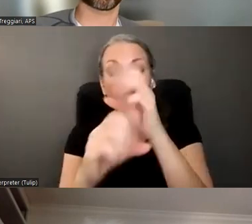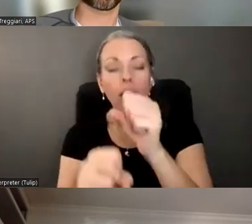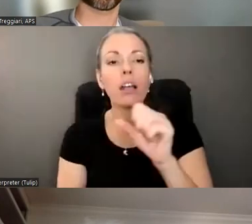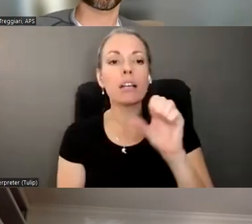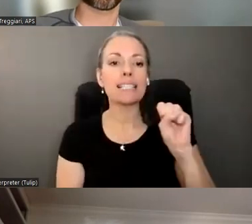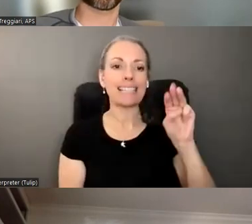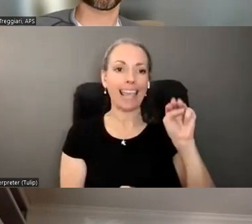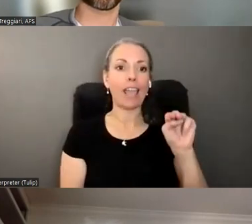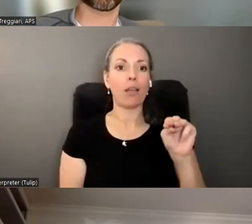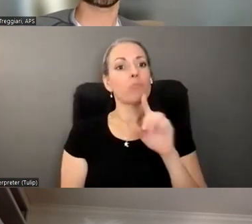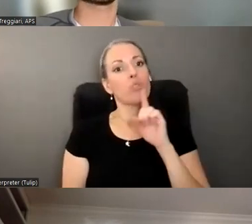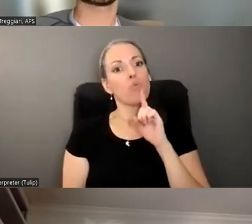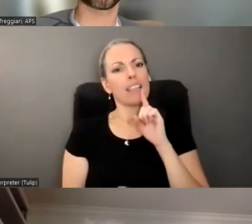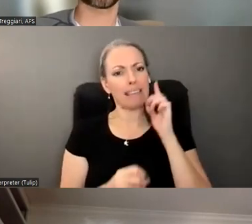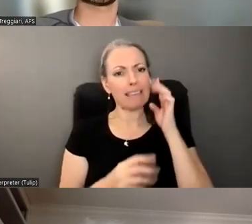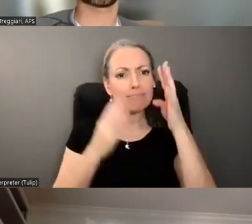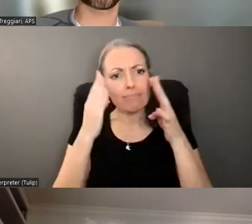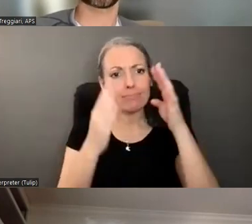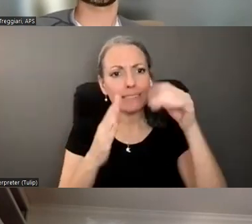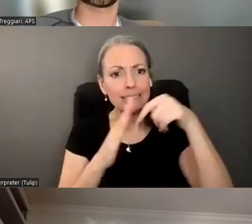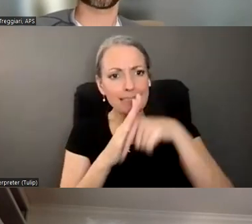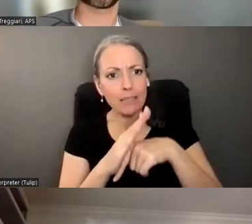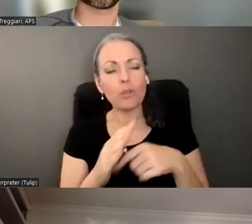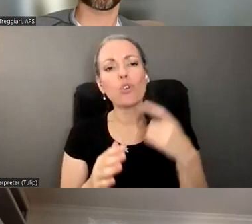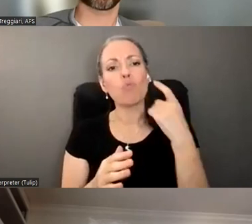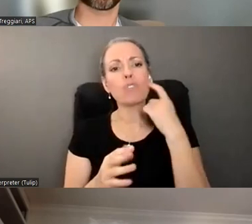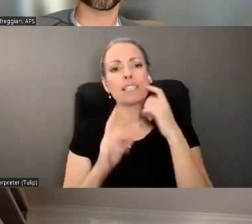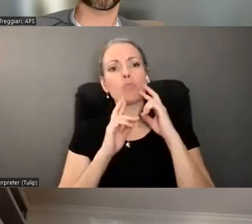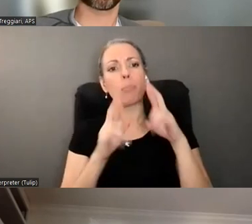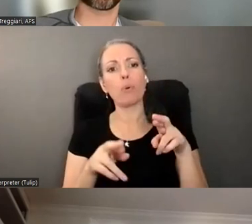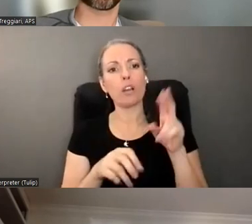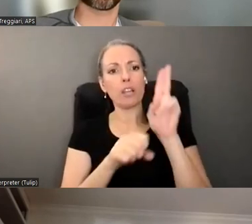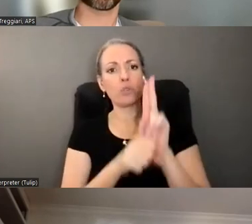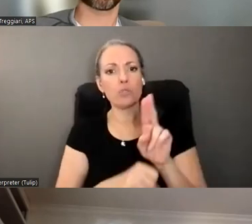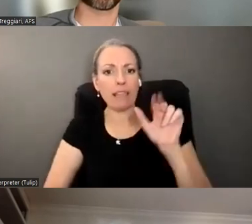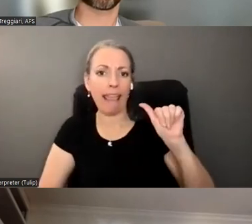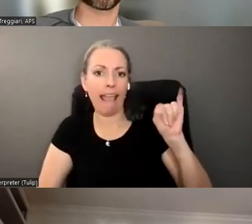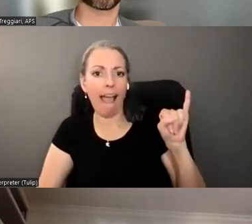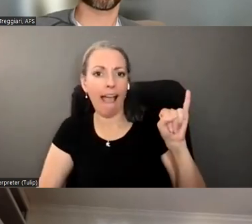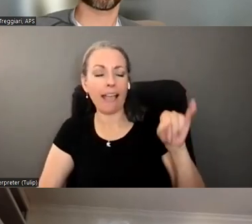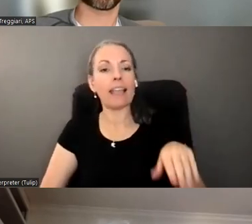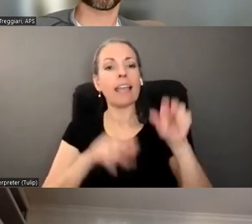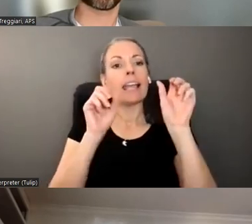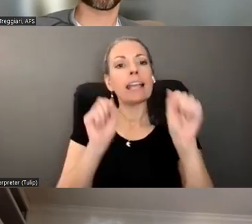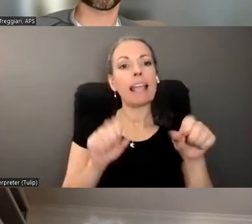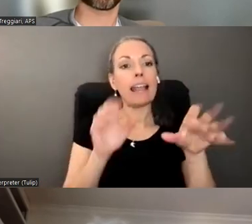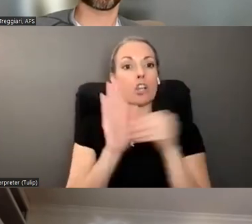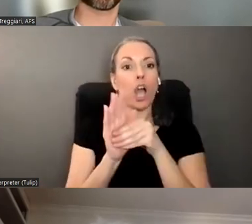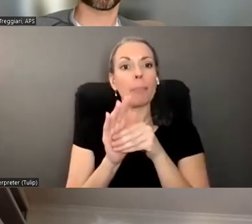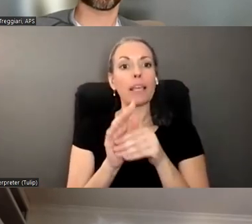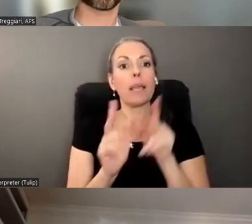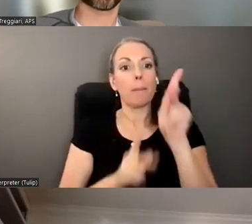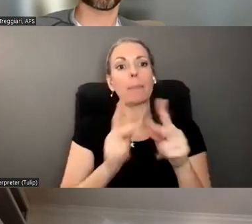sophisticated if anyone's seen the recent reporting about the use of AI to be able to literally copy people's voices